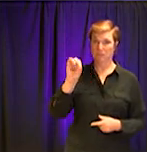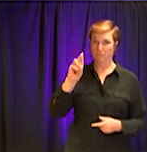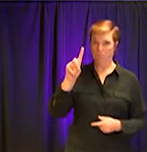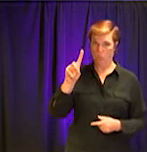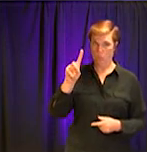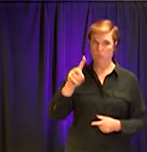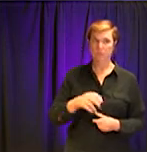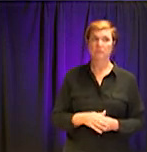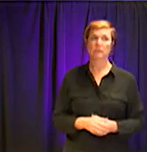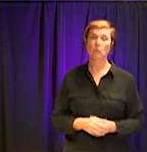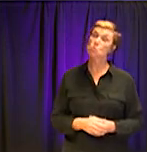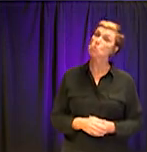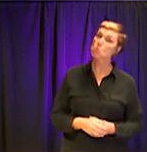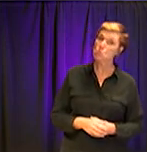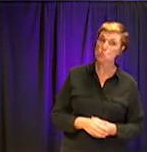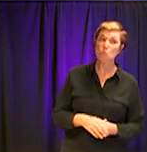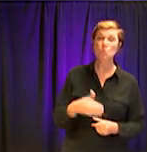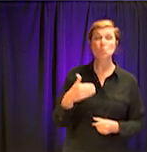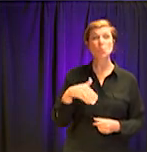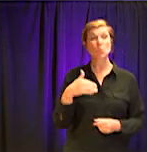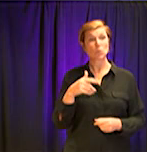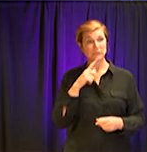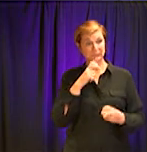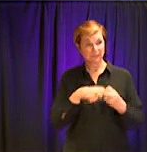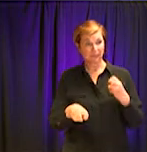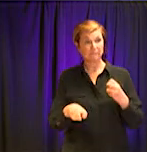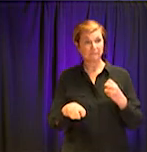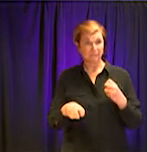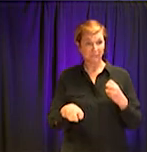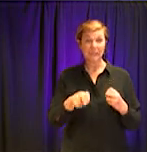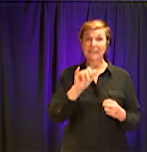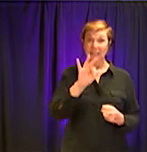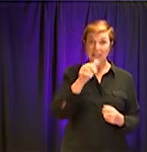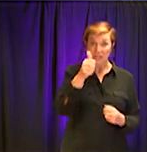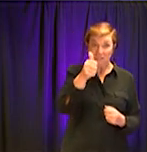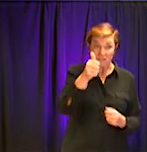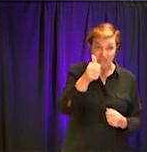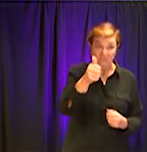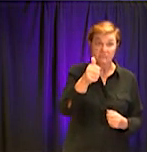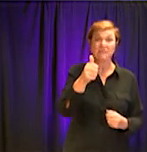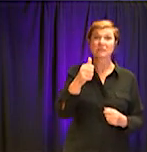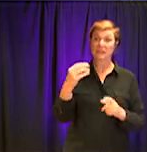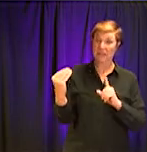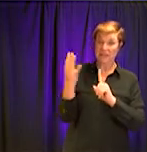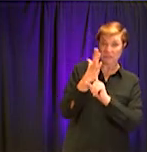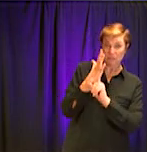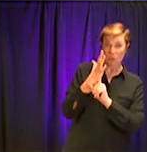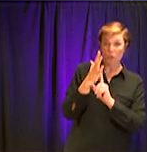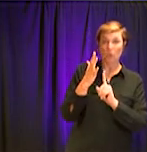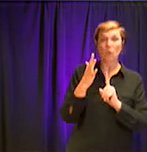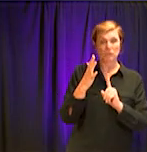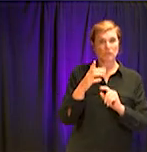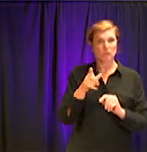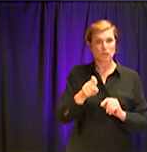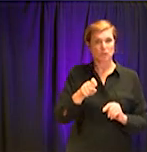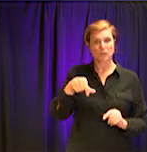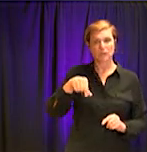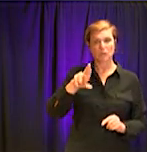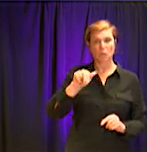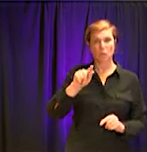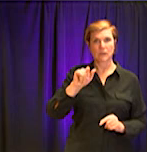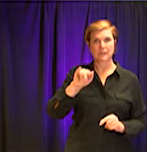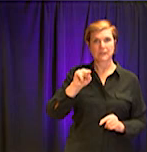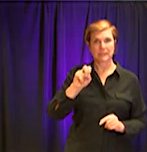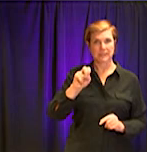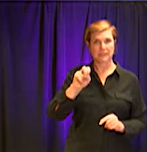are exposed and you are symptomatic, then you need to isolate, not quarantine. And it's just a definition difference. Quarantine folks do not have